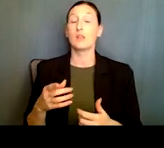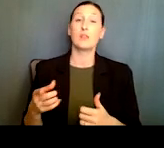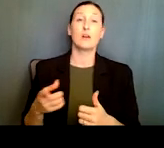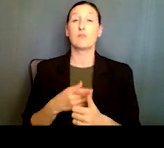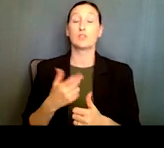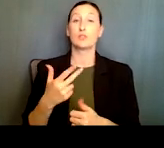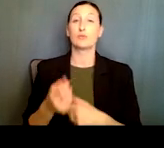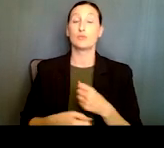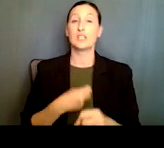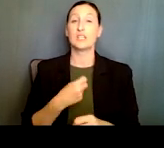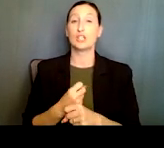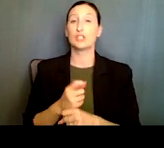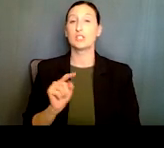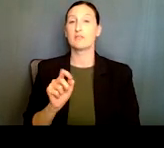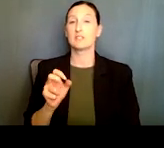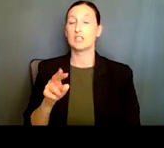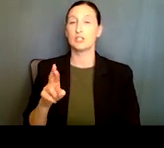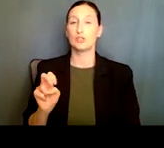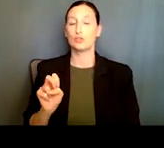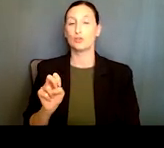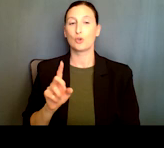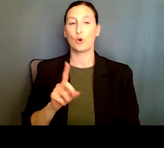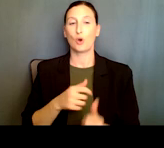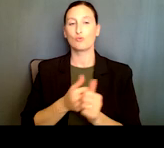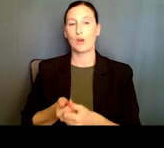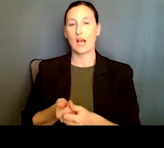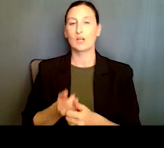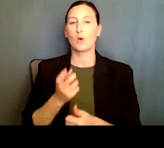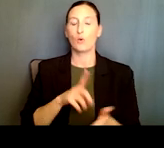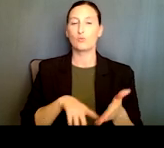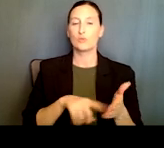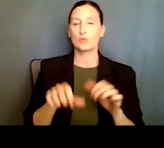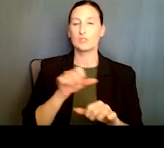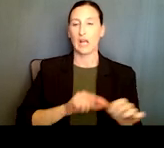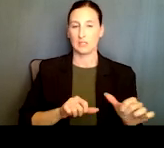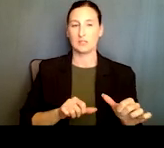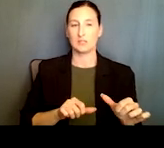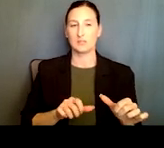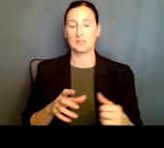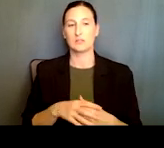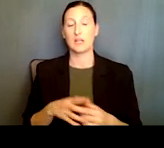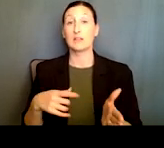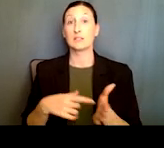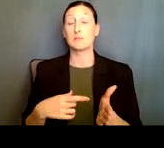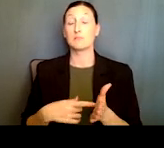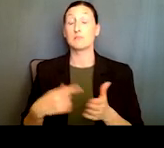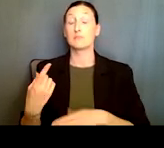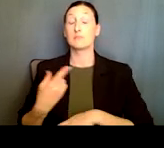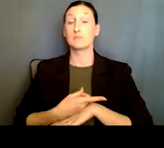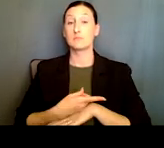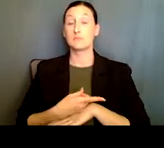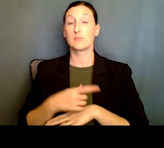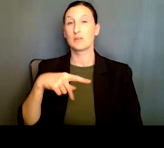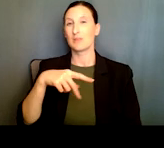track or research science or education position or equivalent. And at the submission deadline, the PI